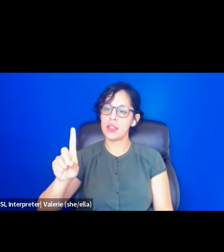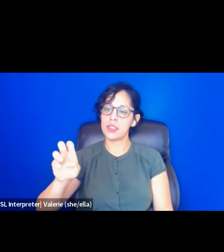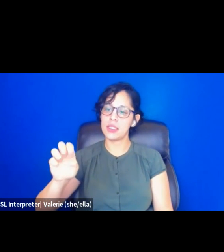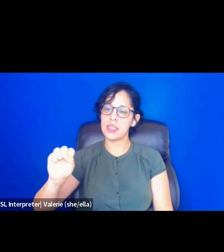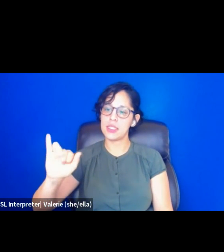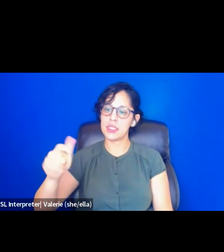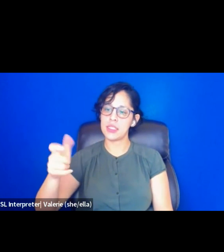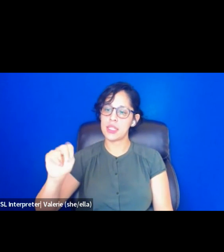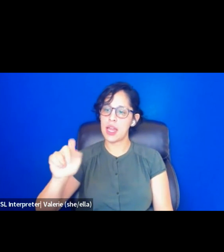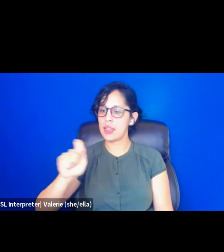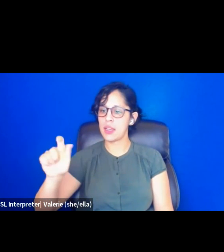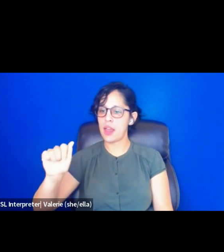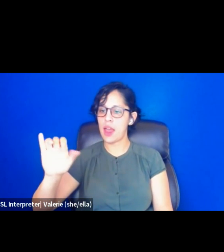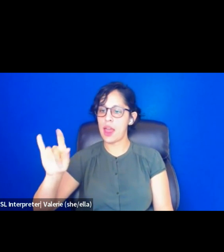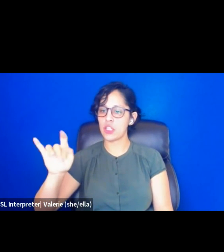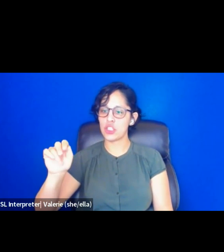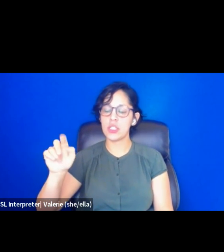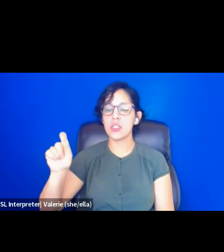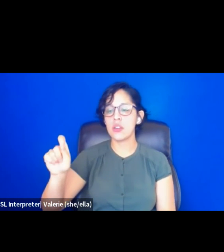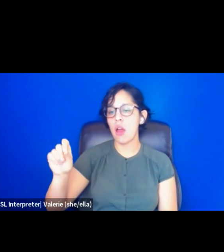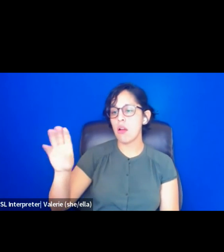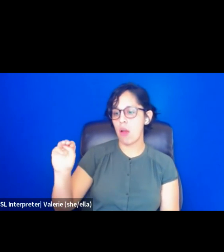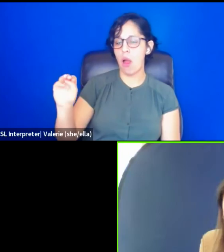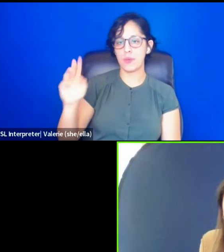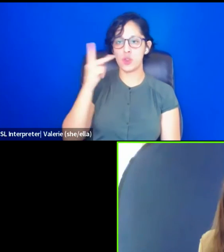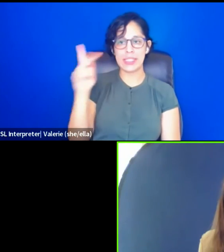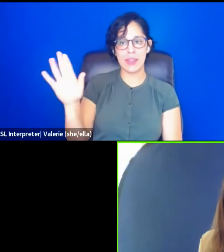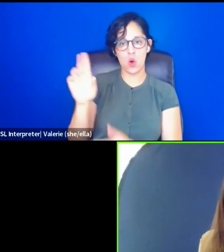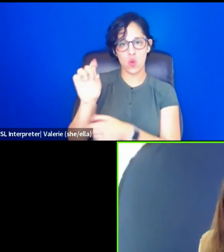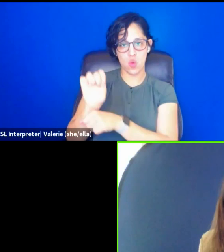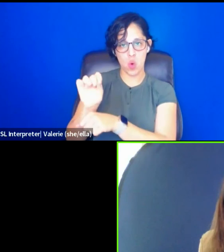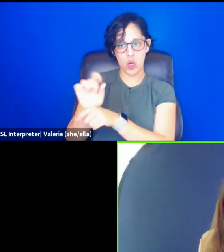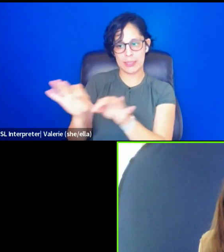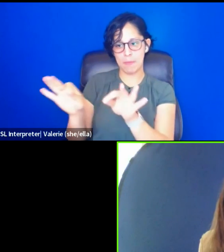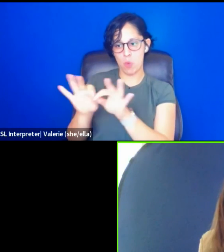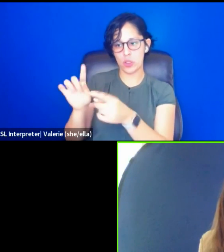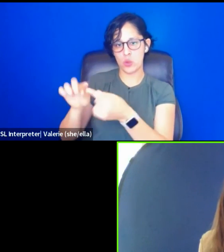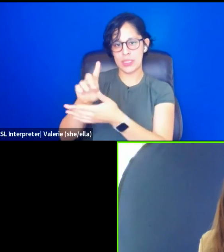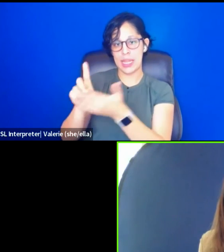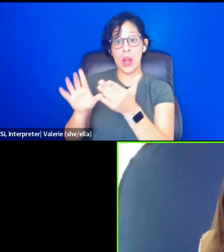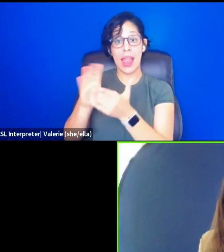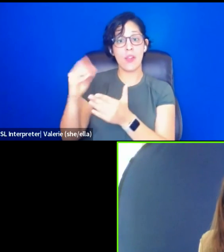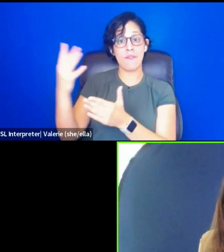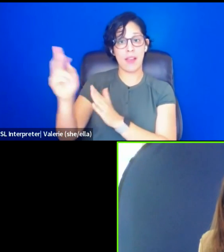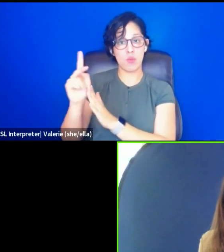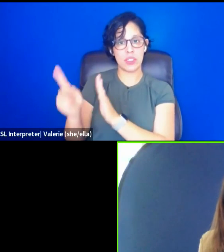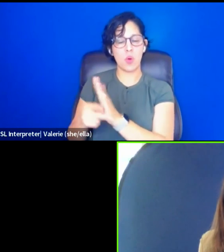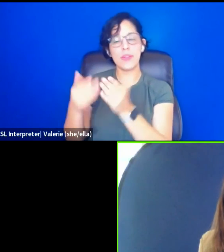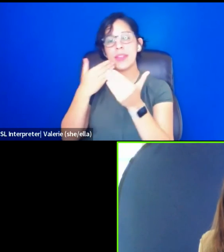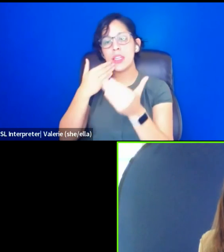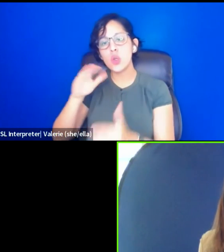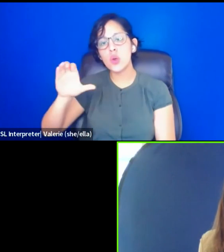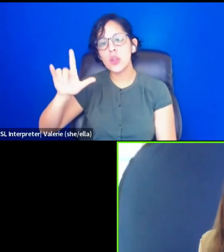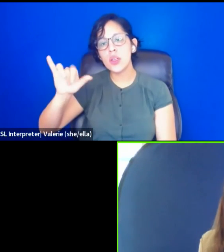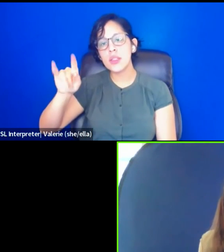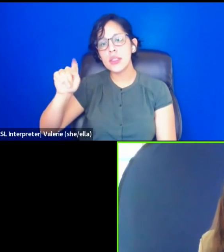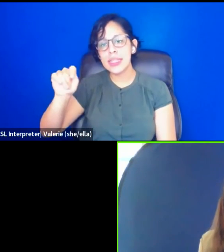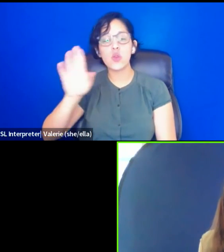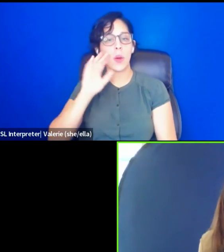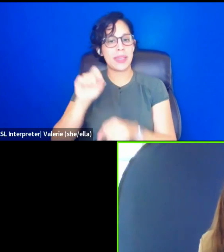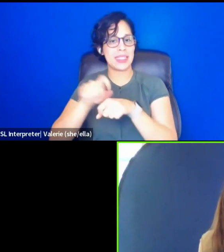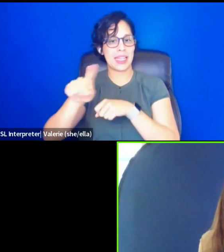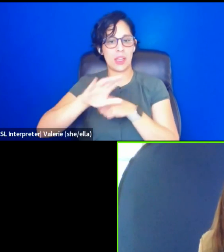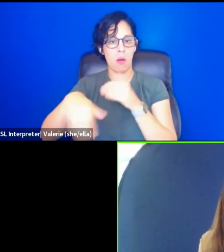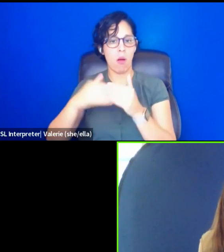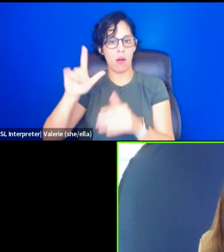to see the work they've been doing that's important to designers and check out their five principles. Thank you so much, Clint. We will be sending all the links